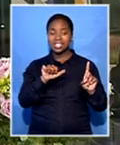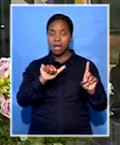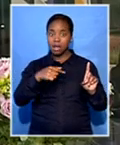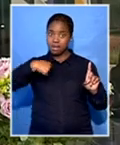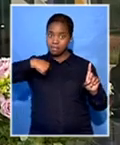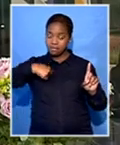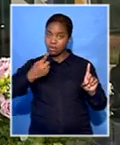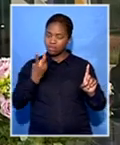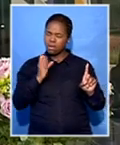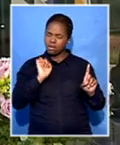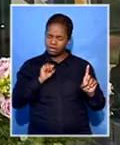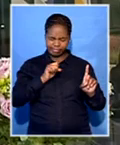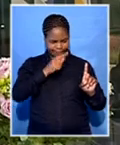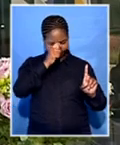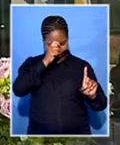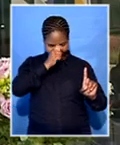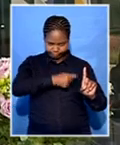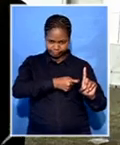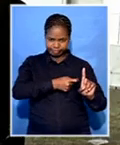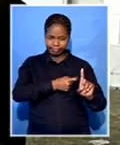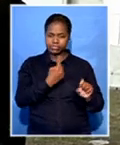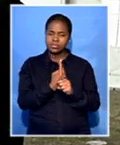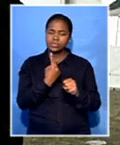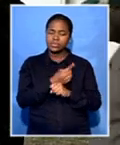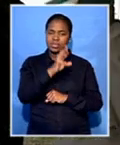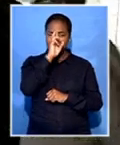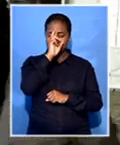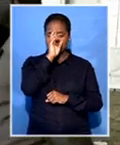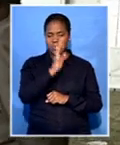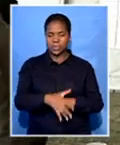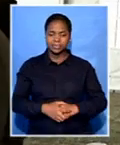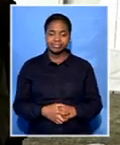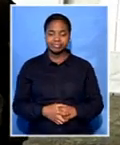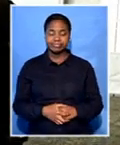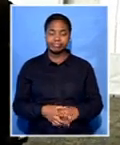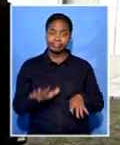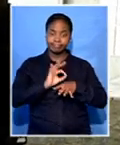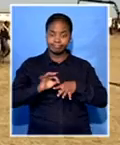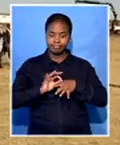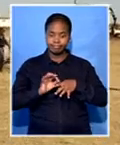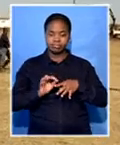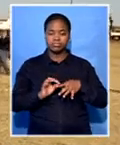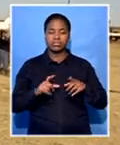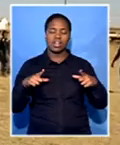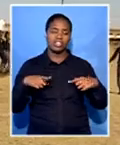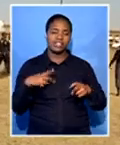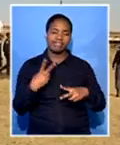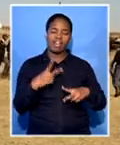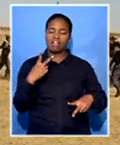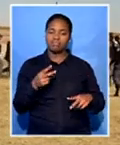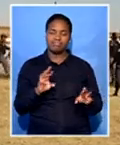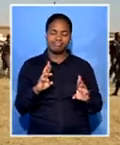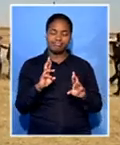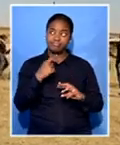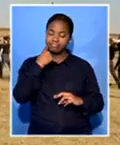individual will continue to cherish. Final preparations for the funeral, meanwhile, have been completed. Unati Bingoase,